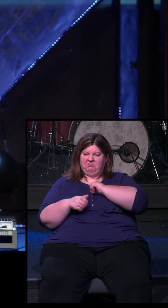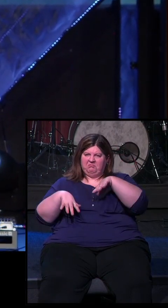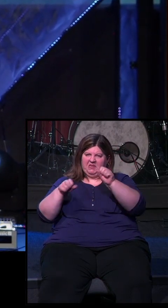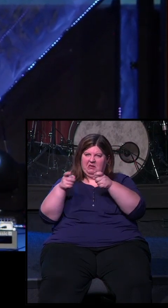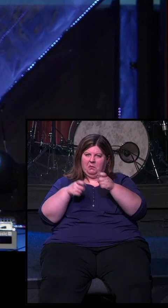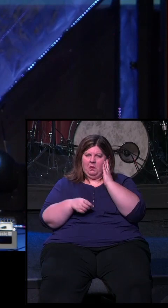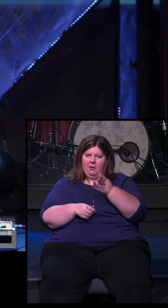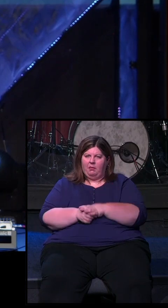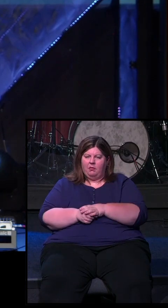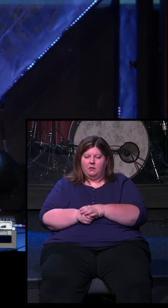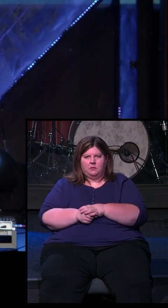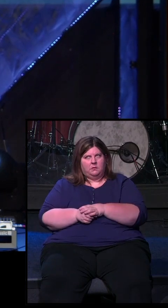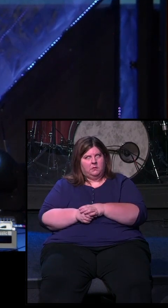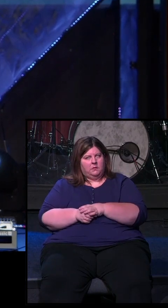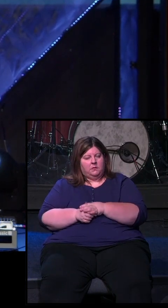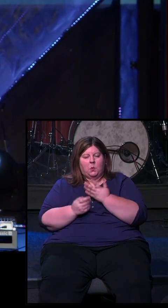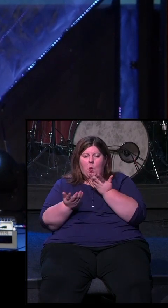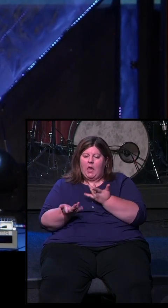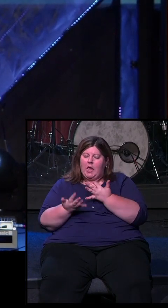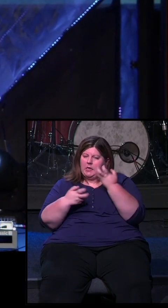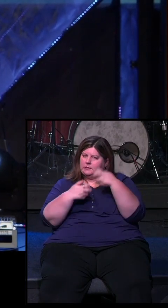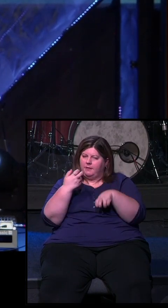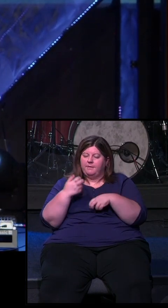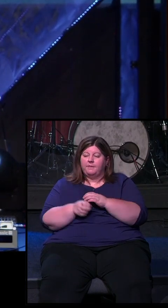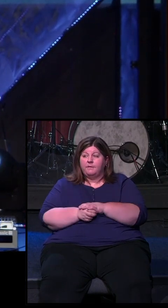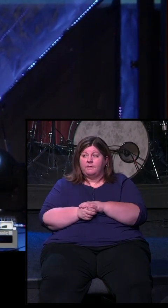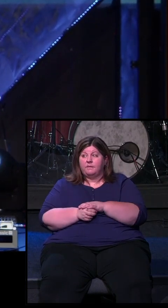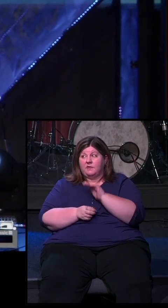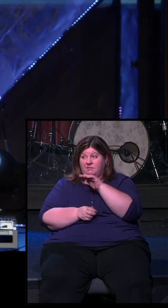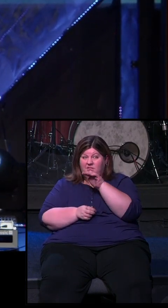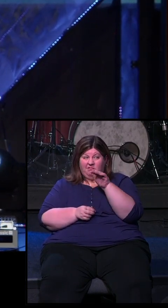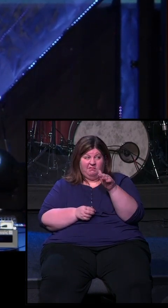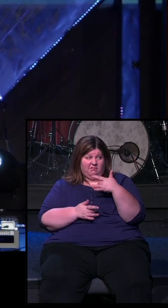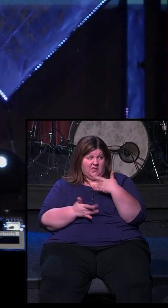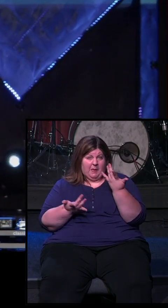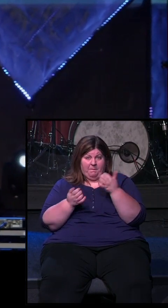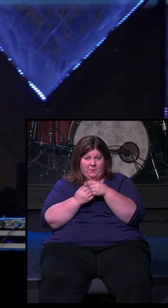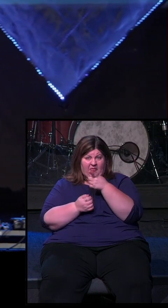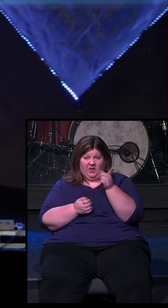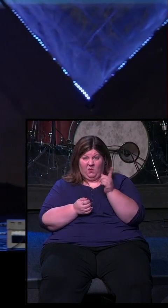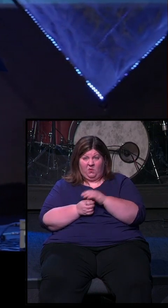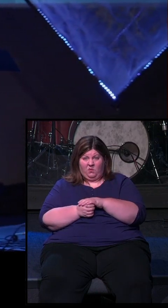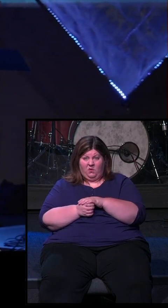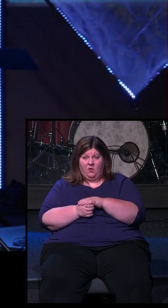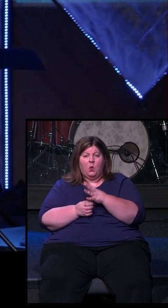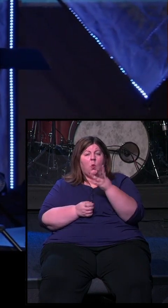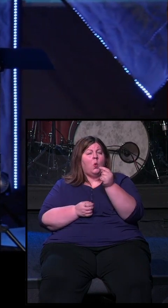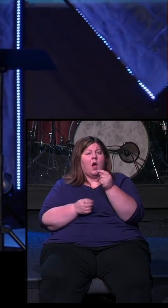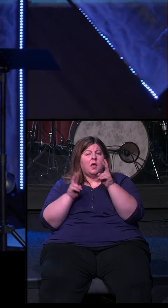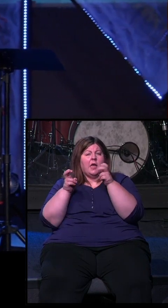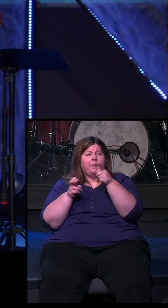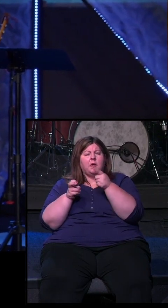Waiting is extremely hard. So I just want to ask you, what about you? Where are you waiting right now?